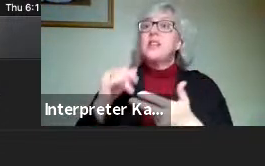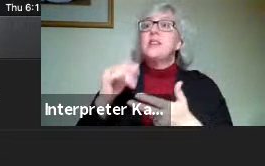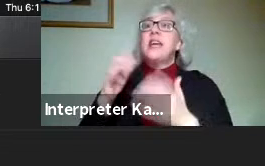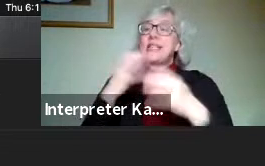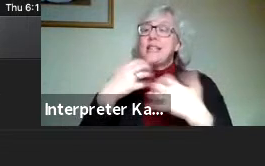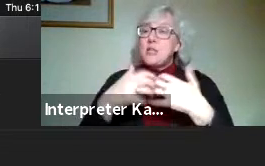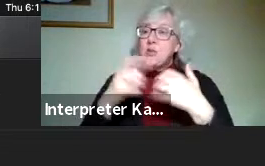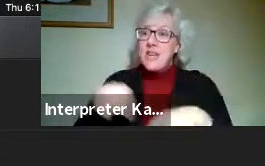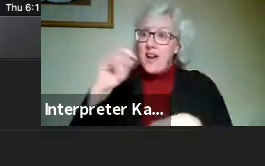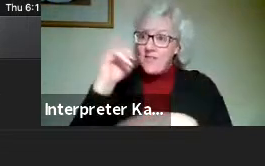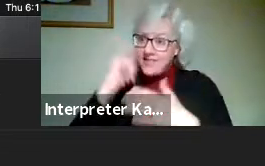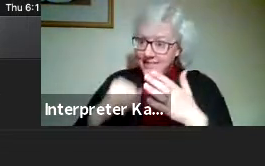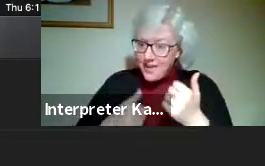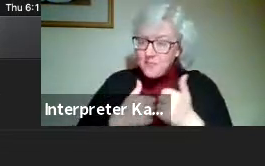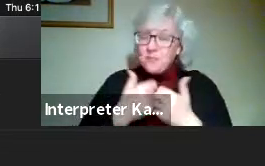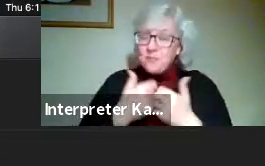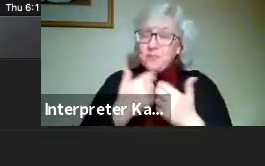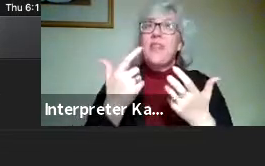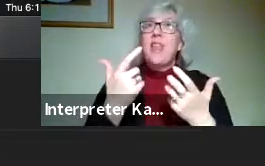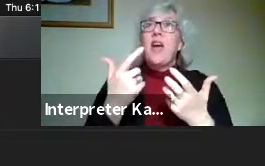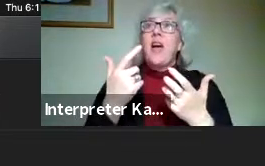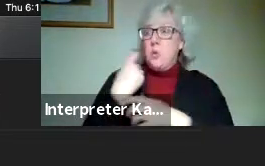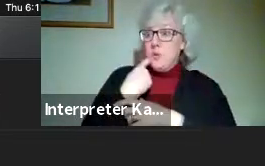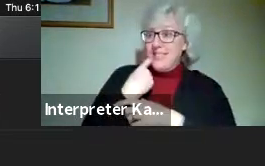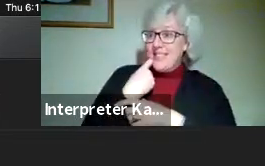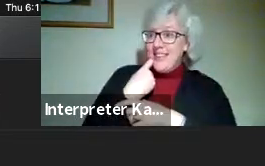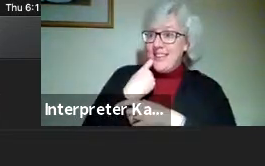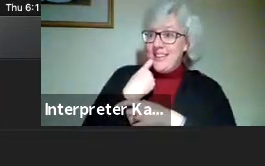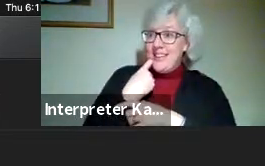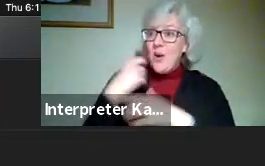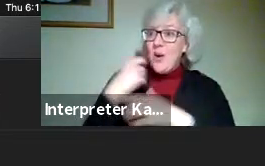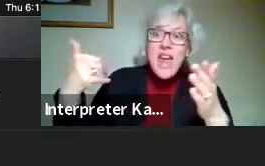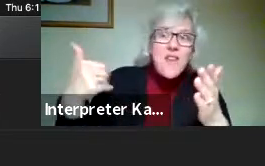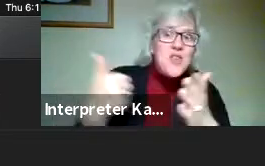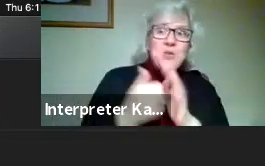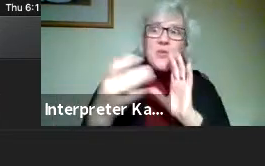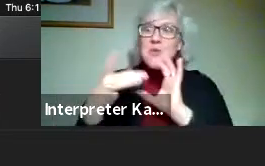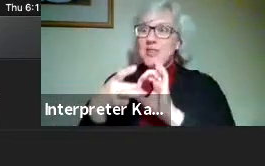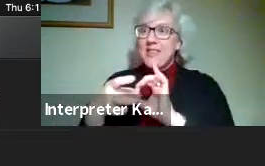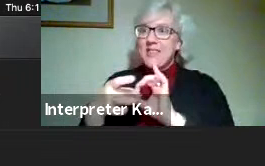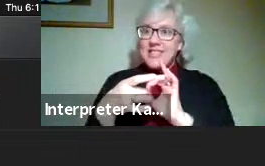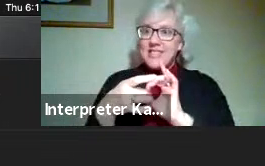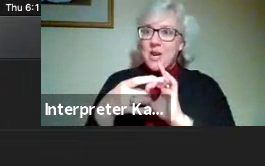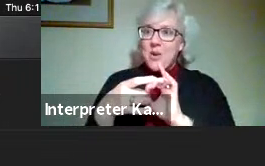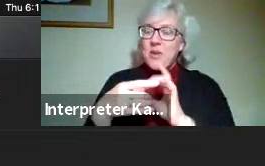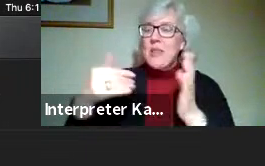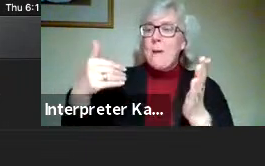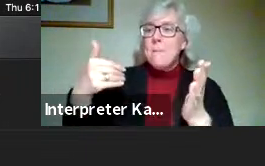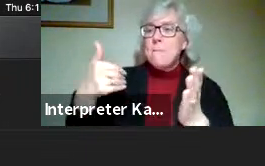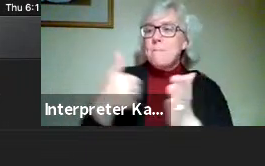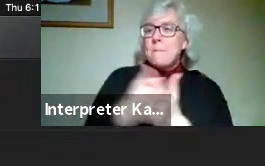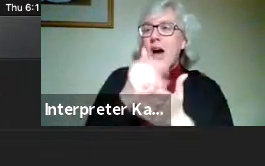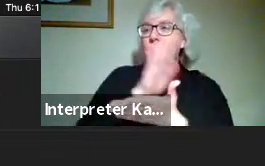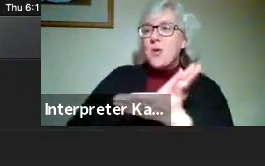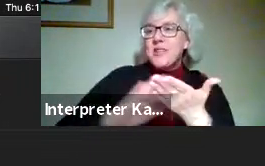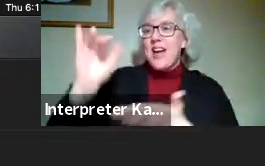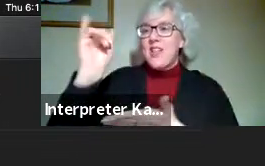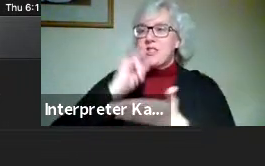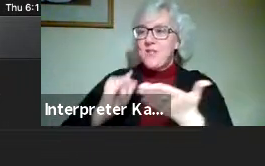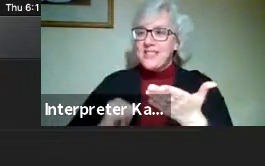And recently, we have a new relationship with the Modern College of Design.